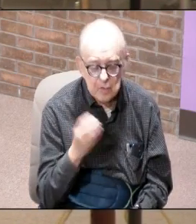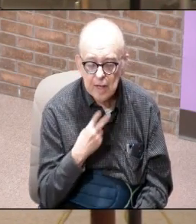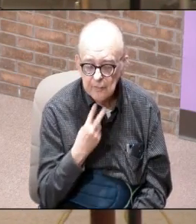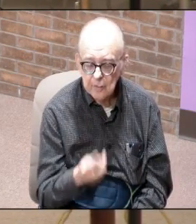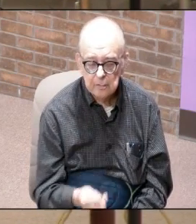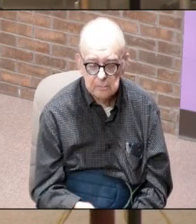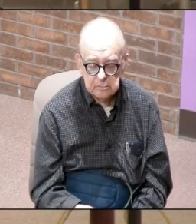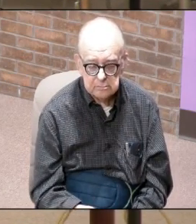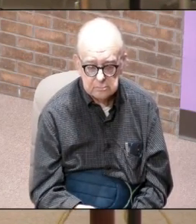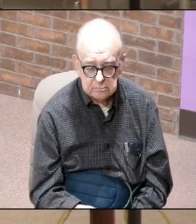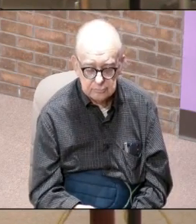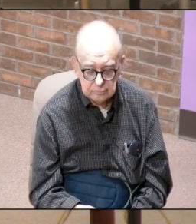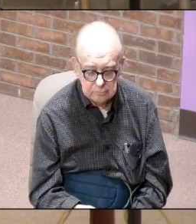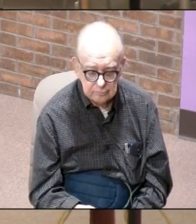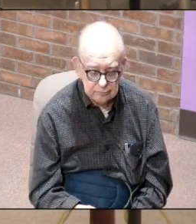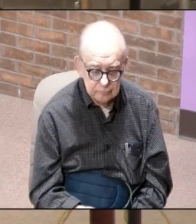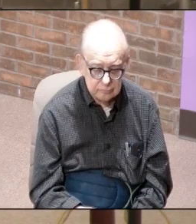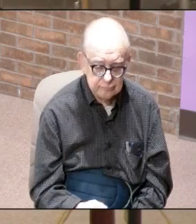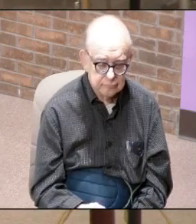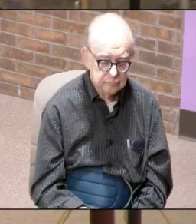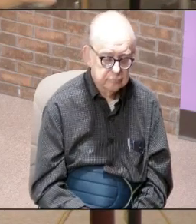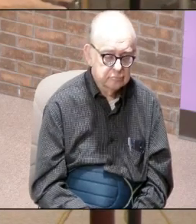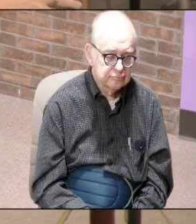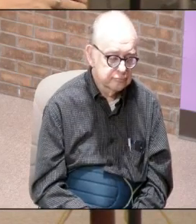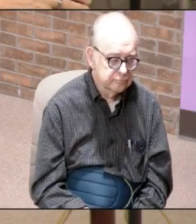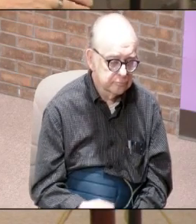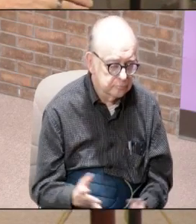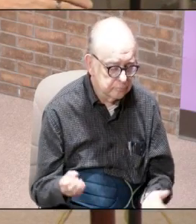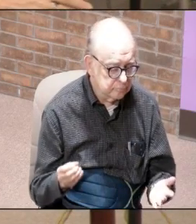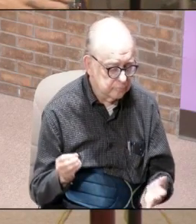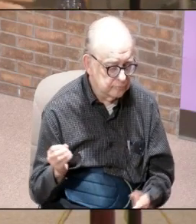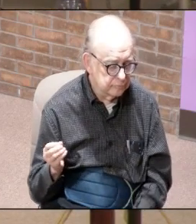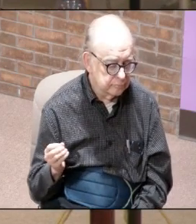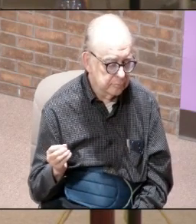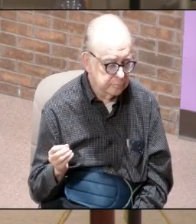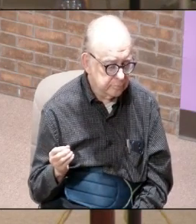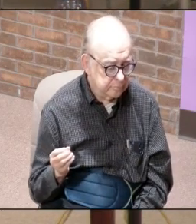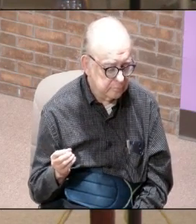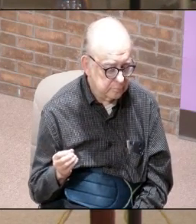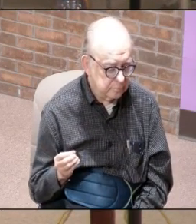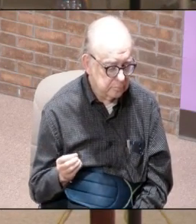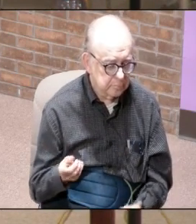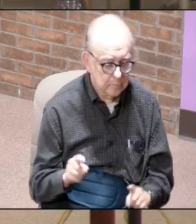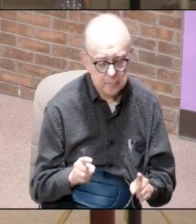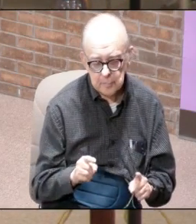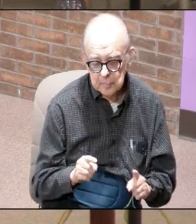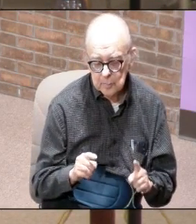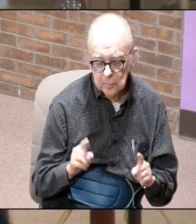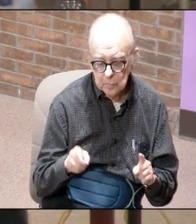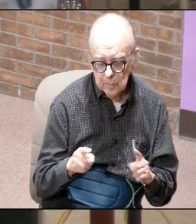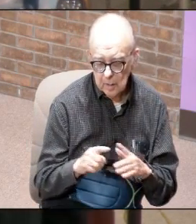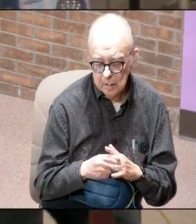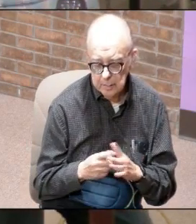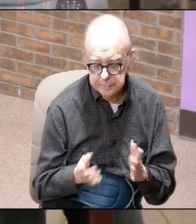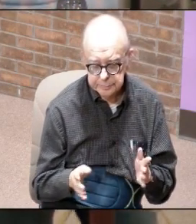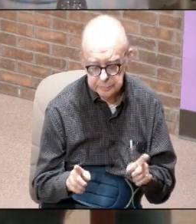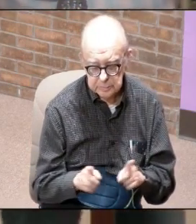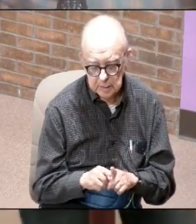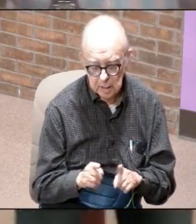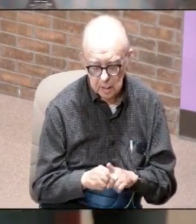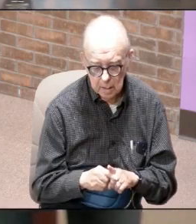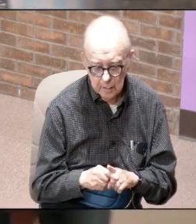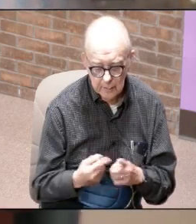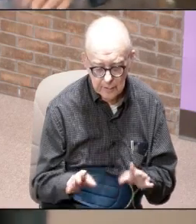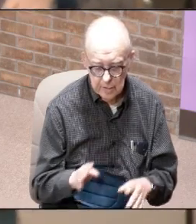for for for who it is and so when you begin uh as we